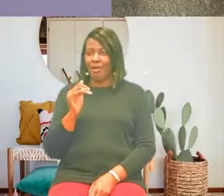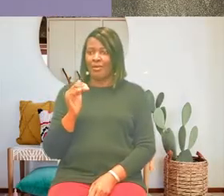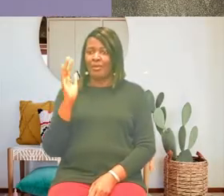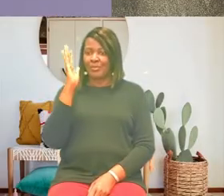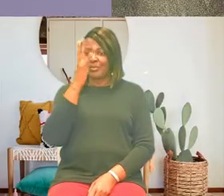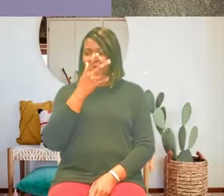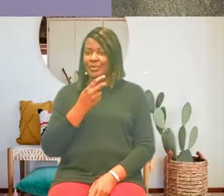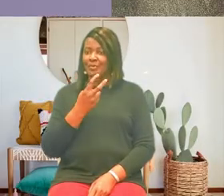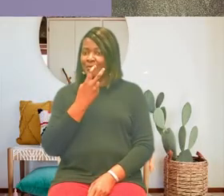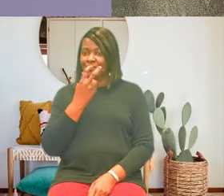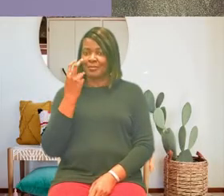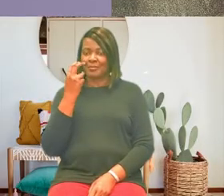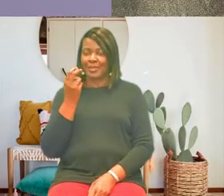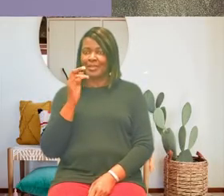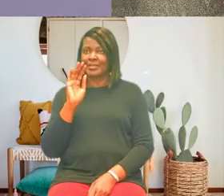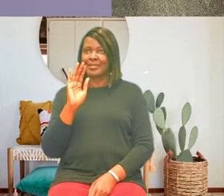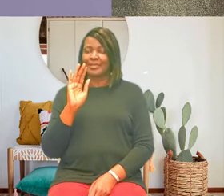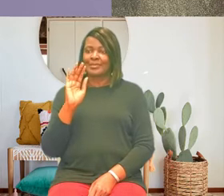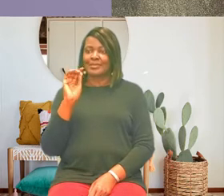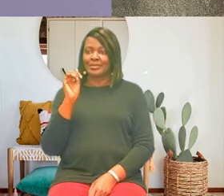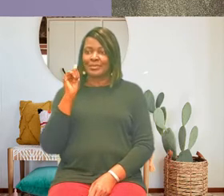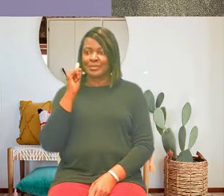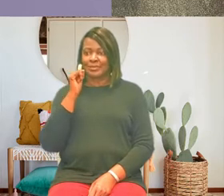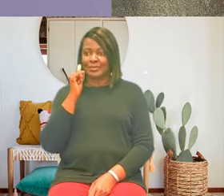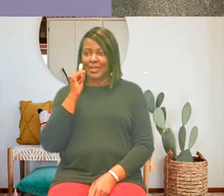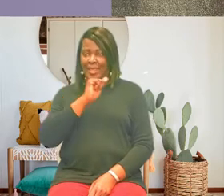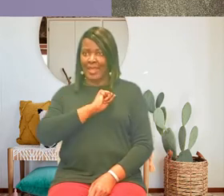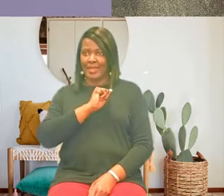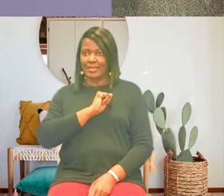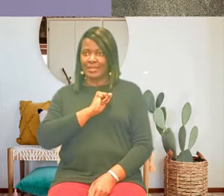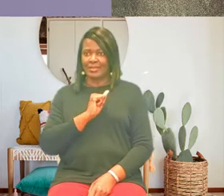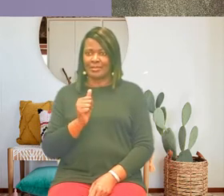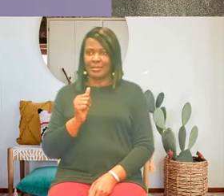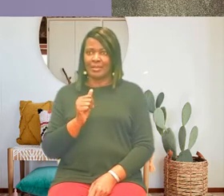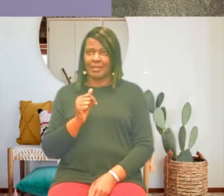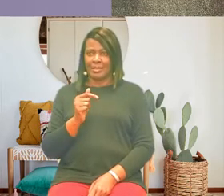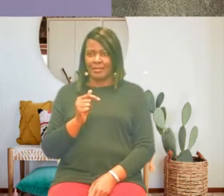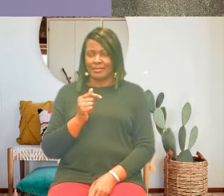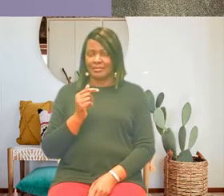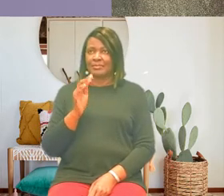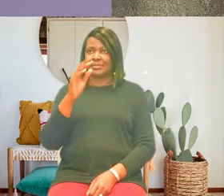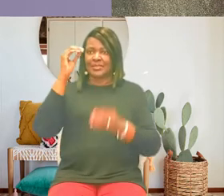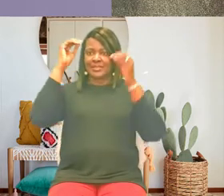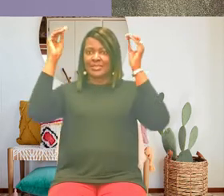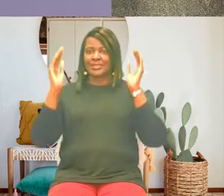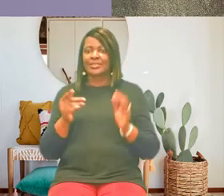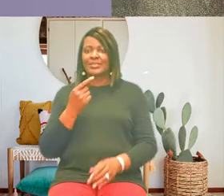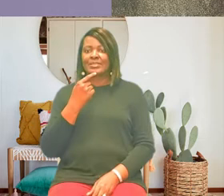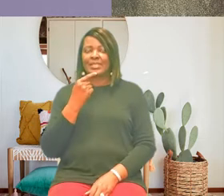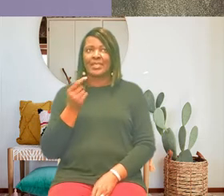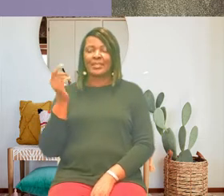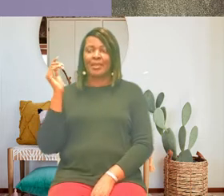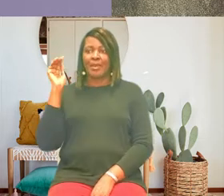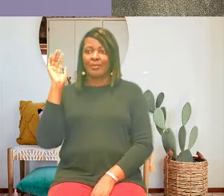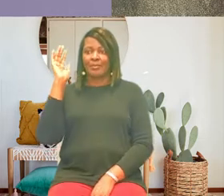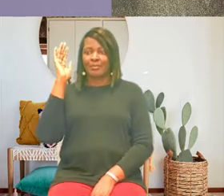well let me tell you no one had ever connected me with angel before i was